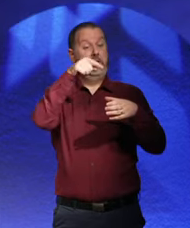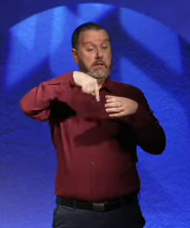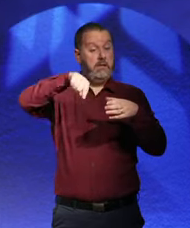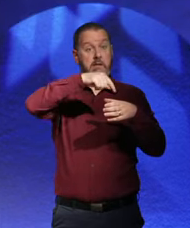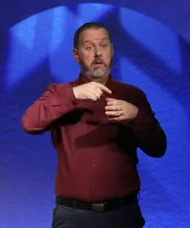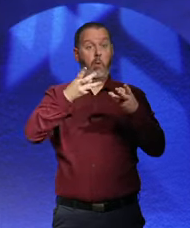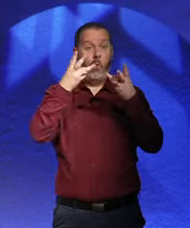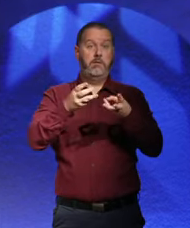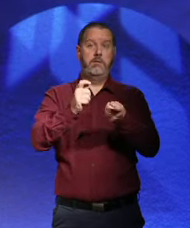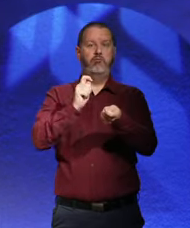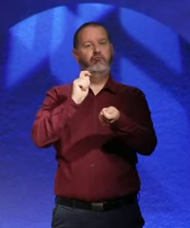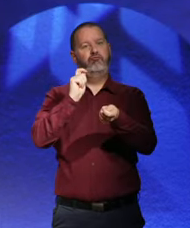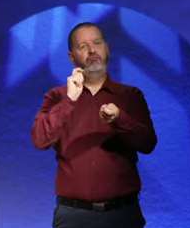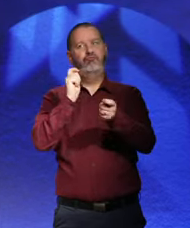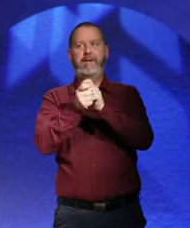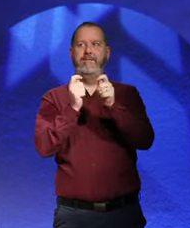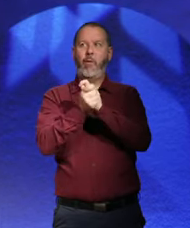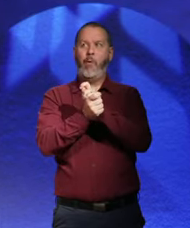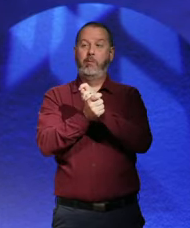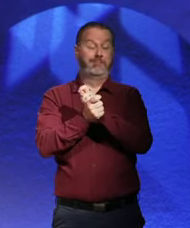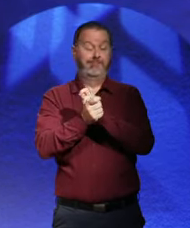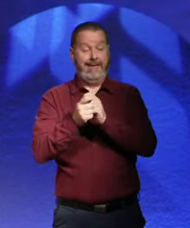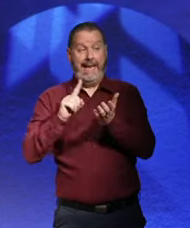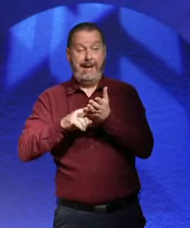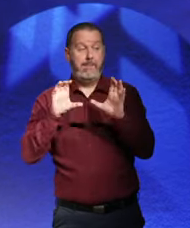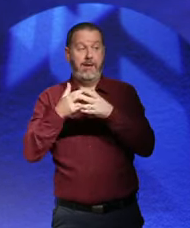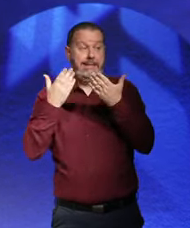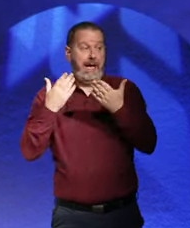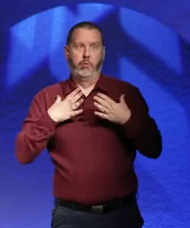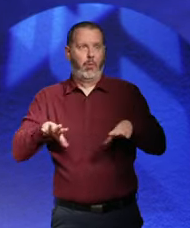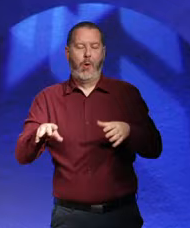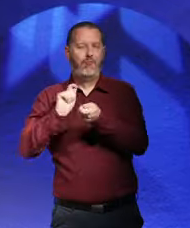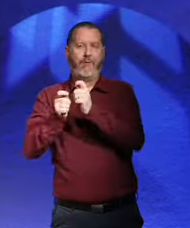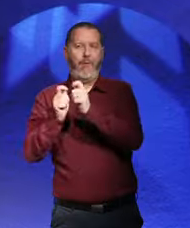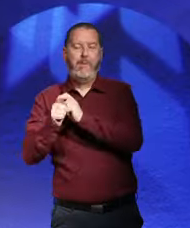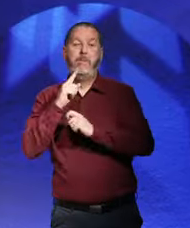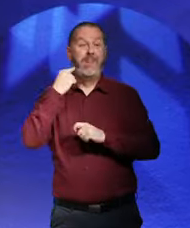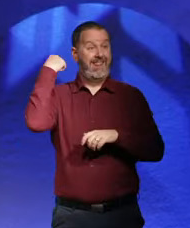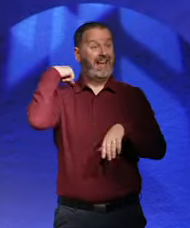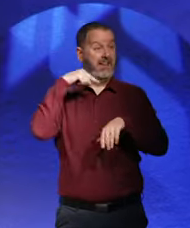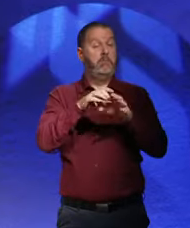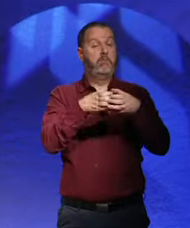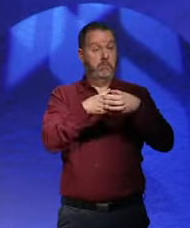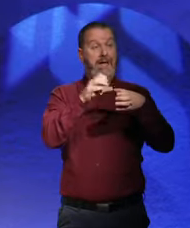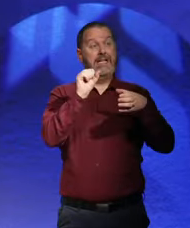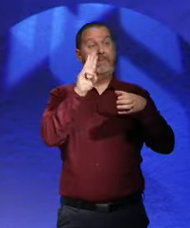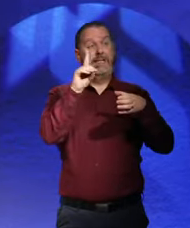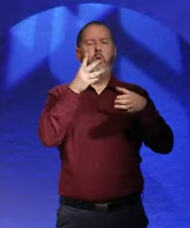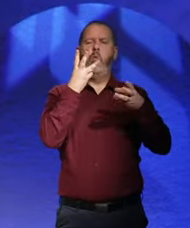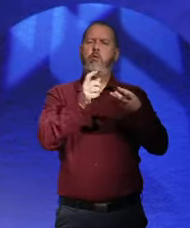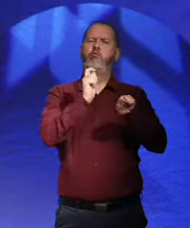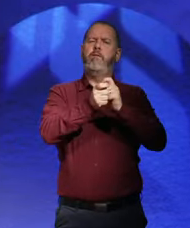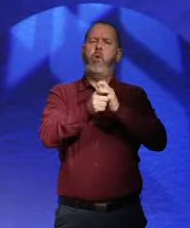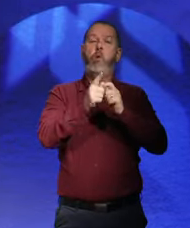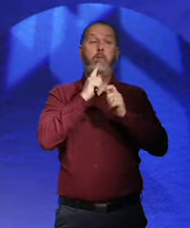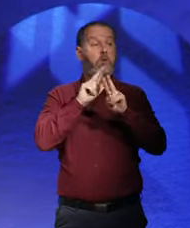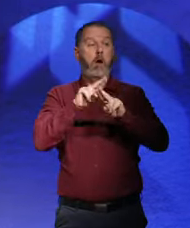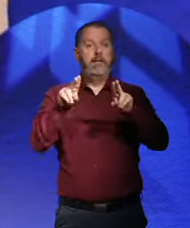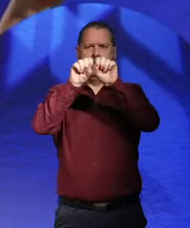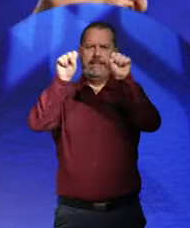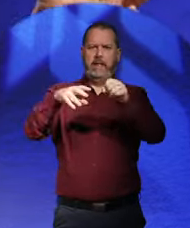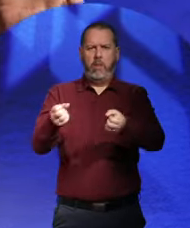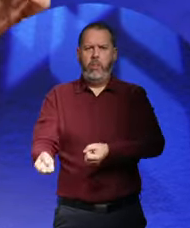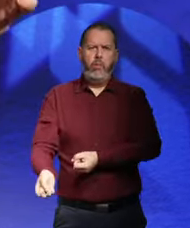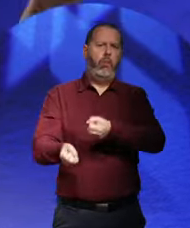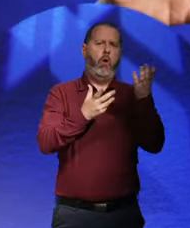I suppose it's not like the Labour Party now. It wanted reform, but within the system. And it